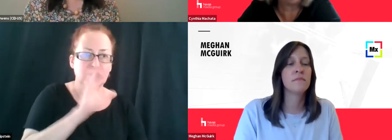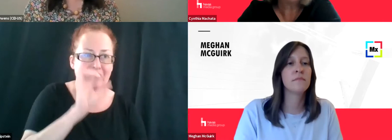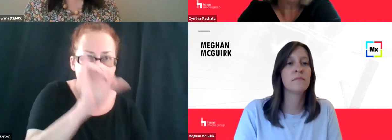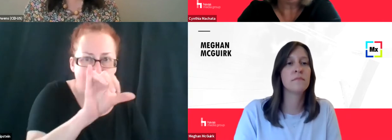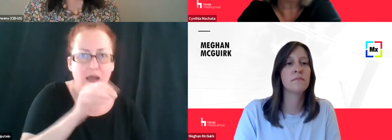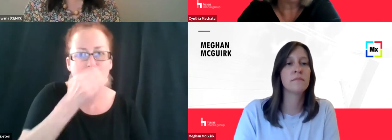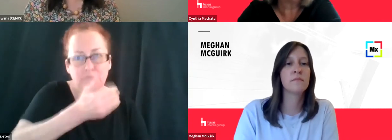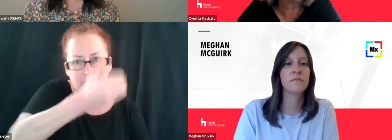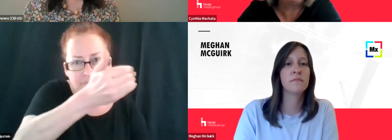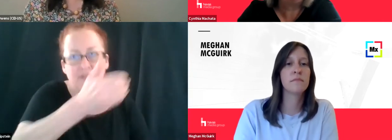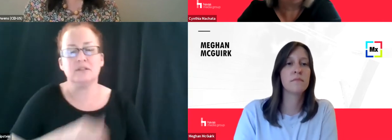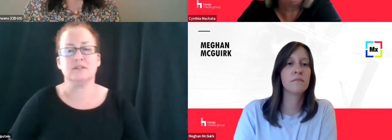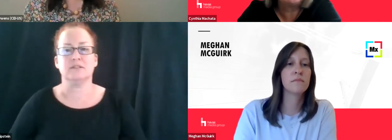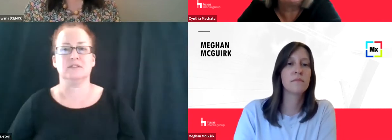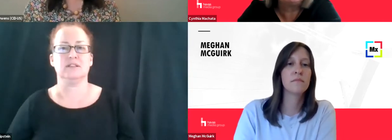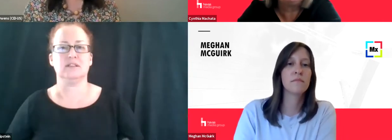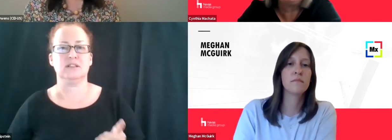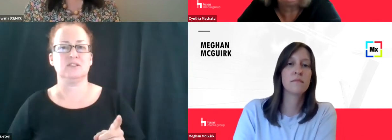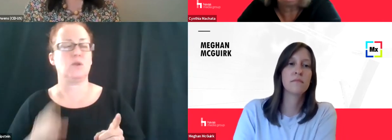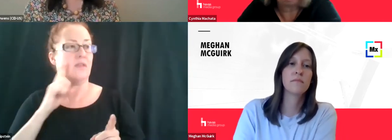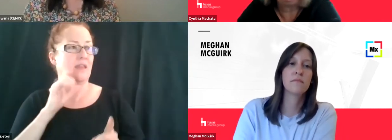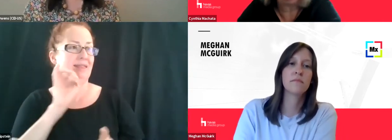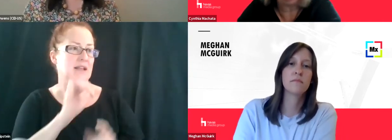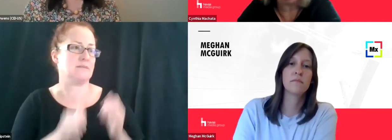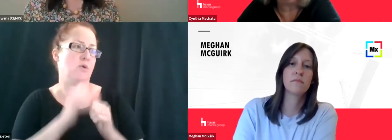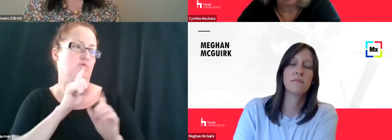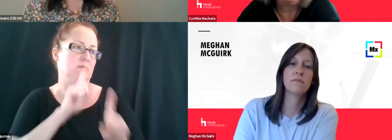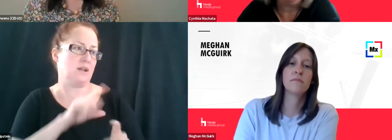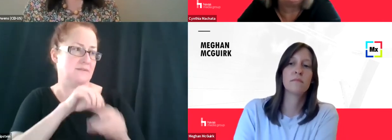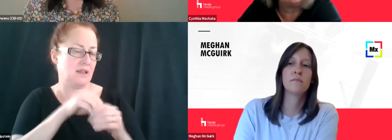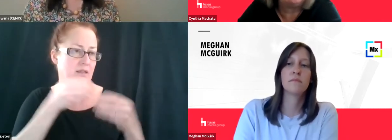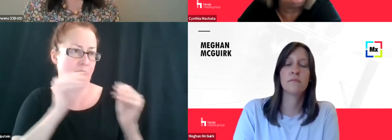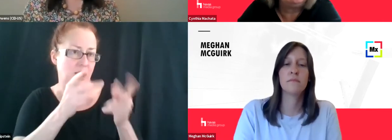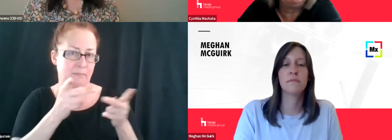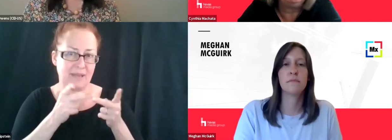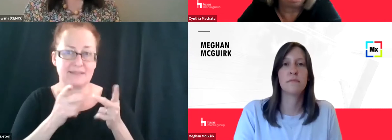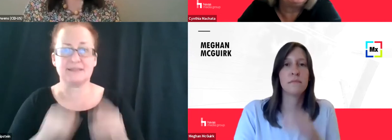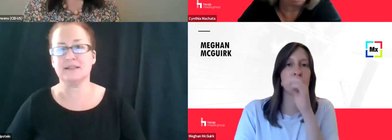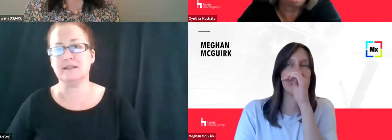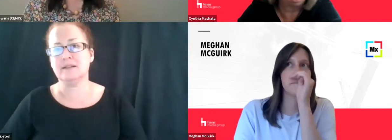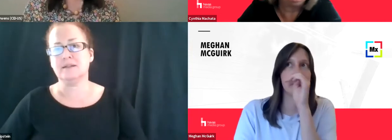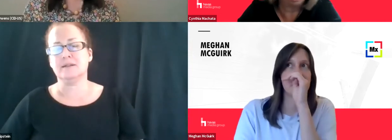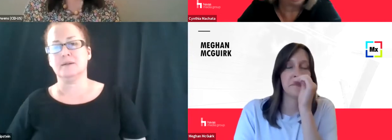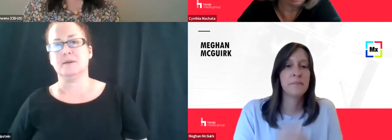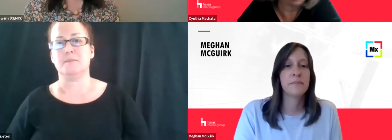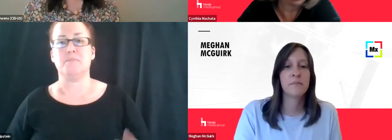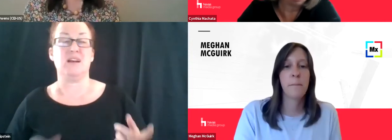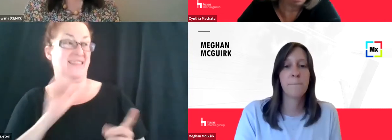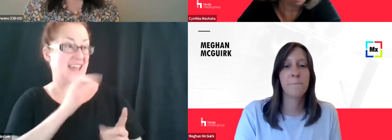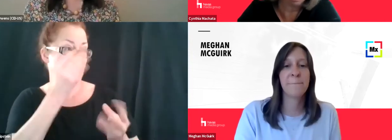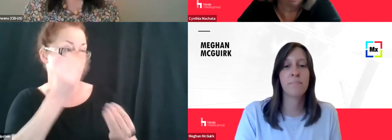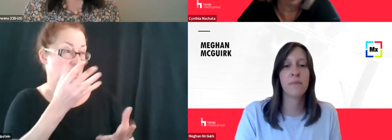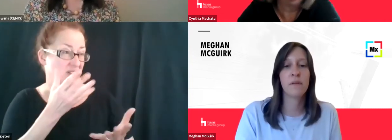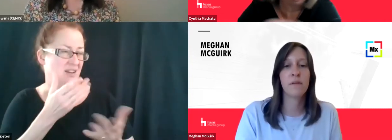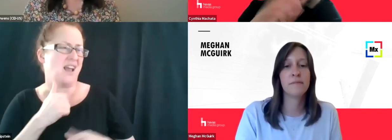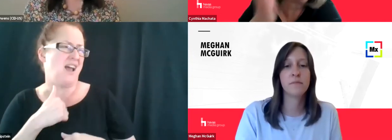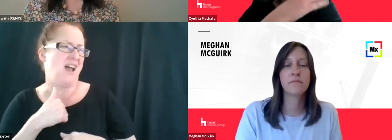see as most responsive in the marketplace, but it's not necessarily the, the information that I would use. Um, if I